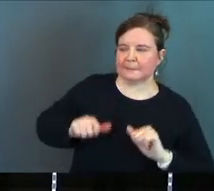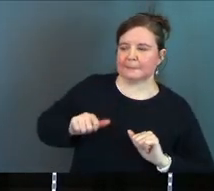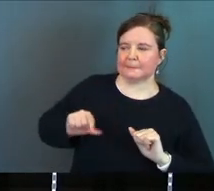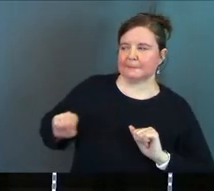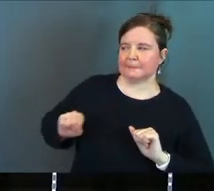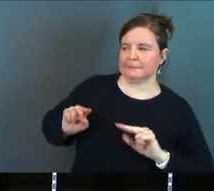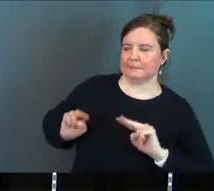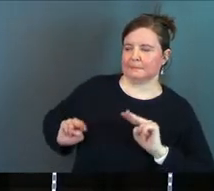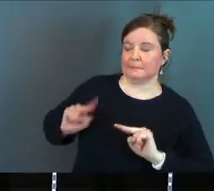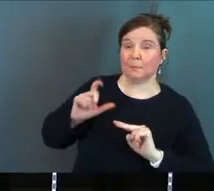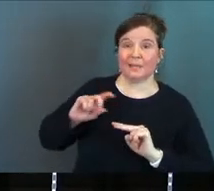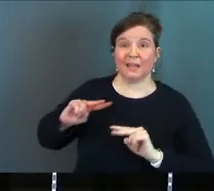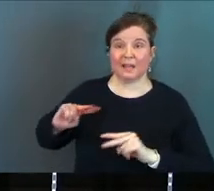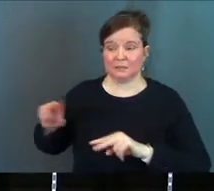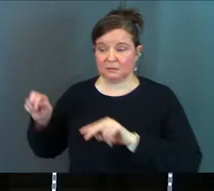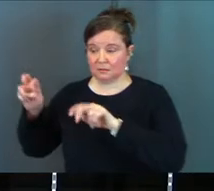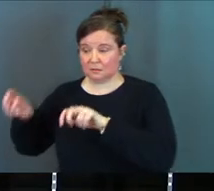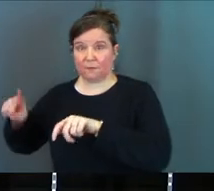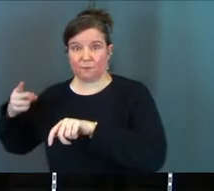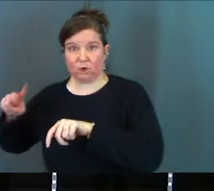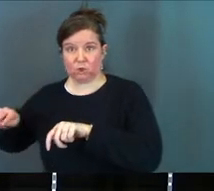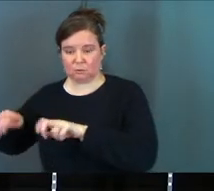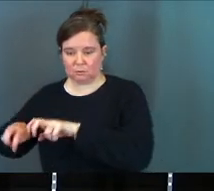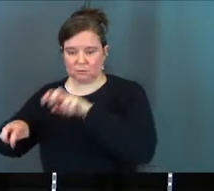believe is because second chair,